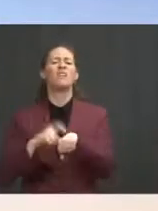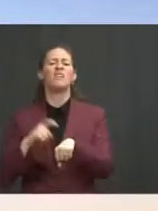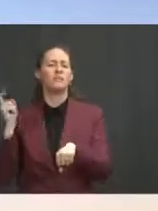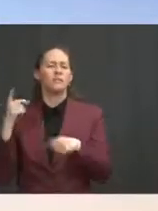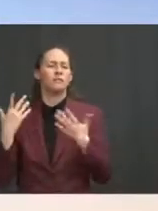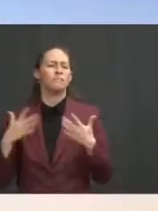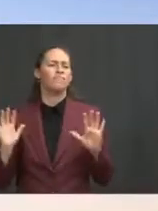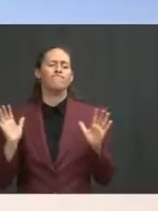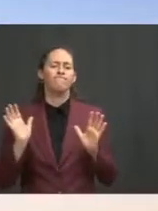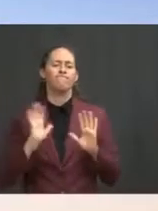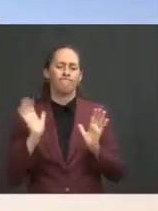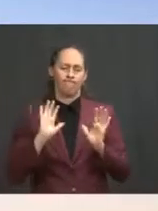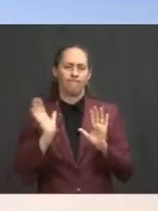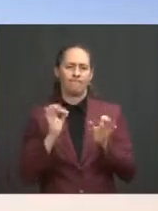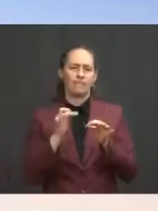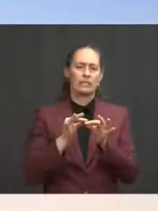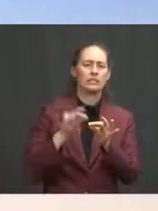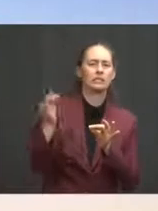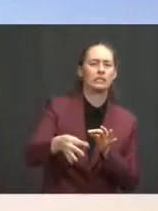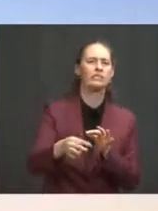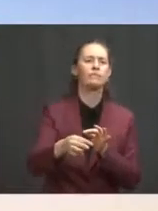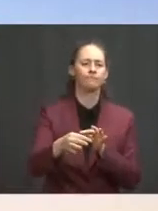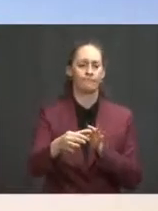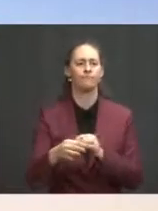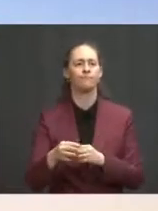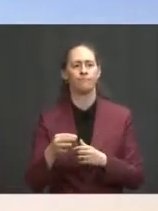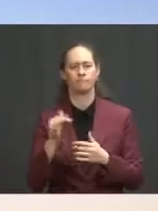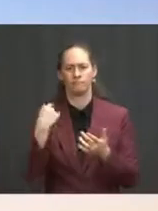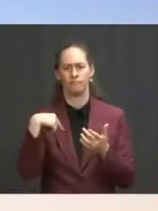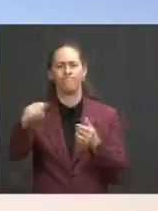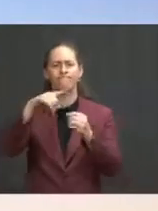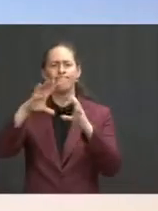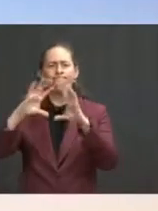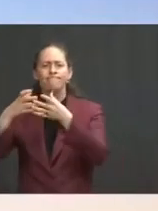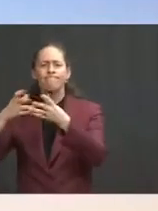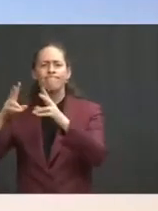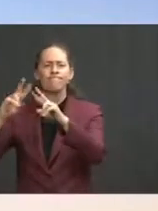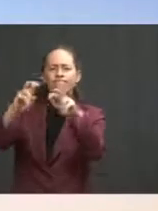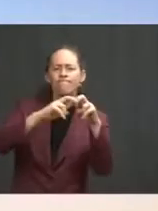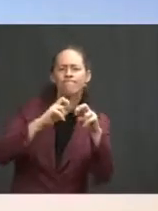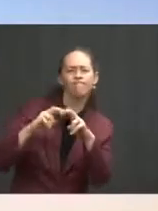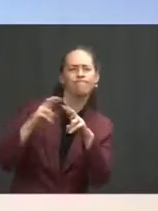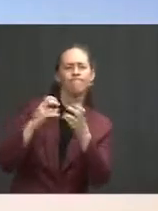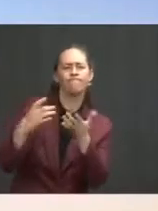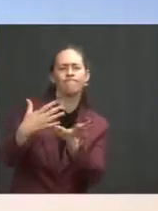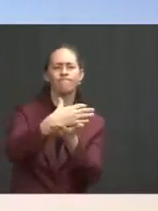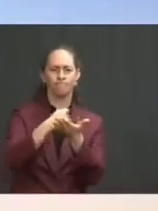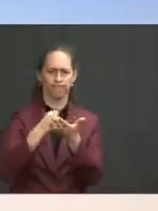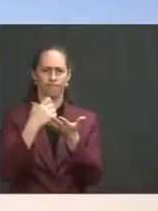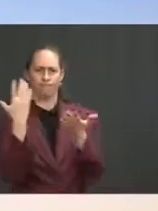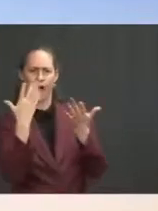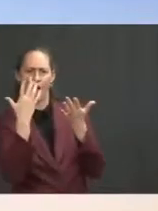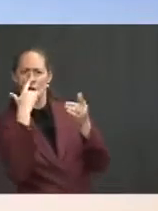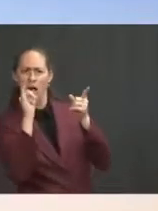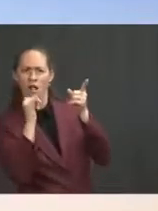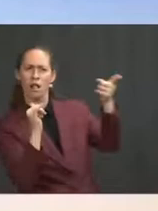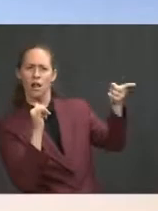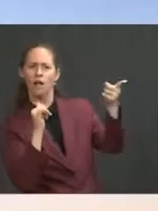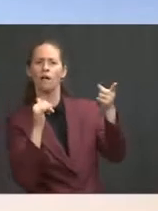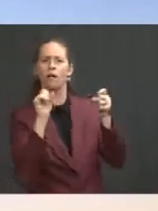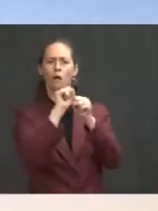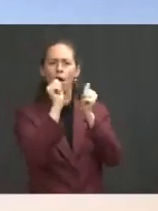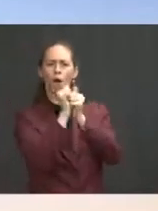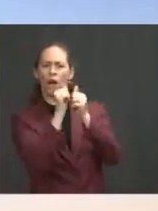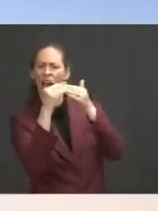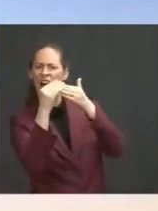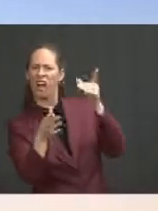out there made by our intelligence community and others about the conditions on the ground. We are going to continue to work with leaders in Afghanistan, as